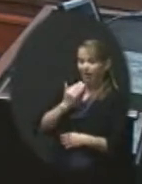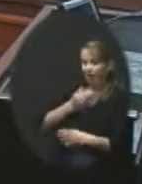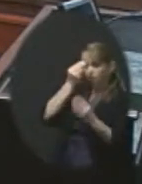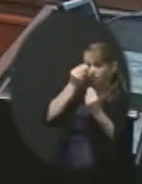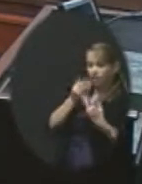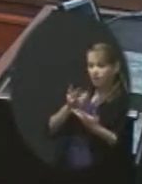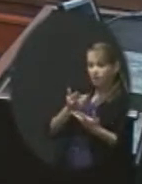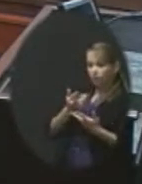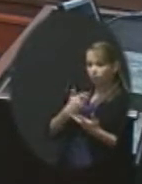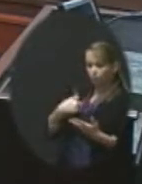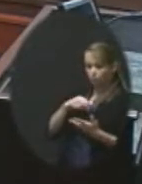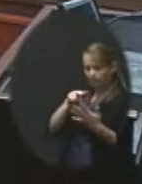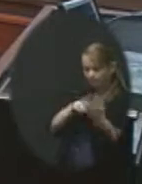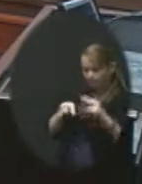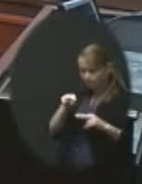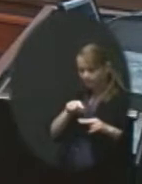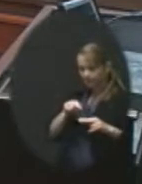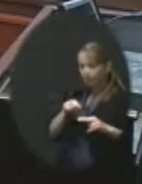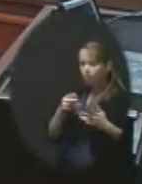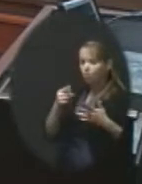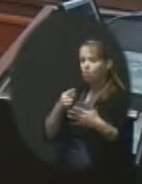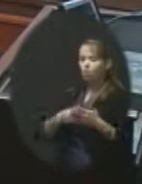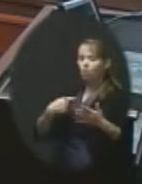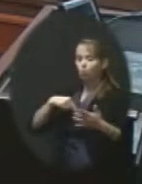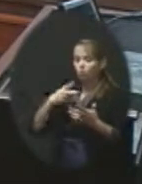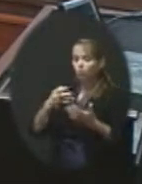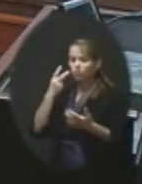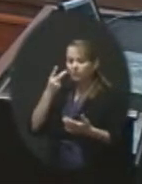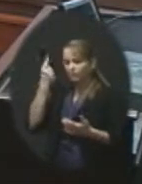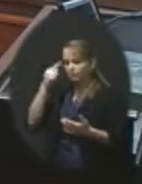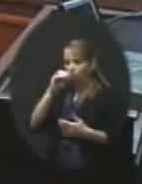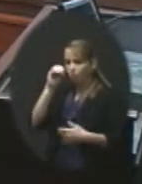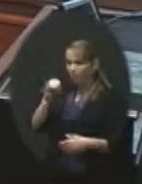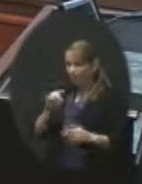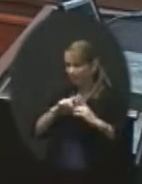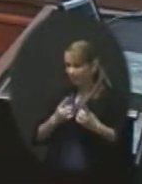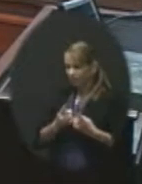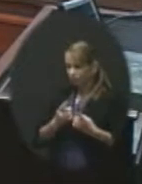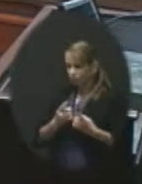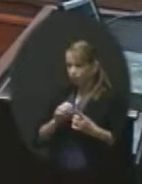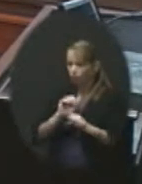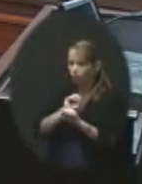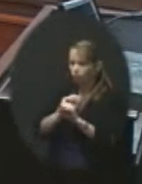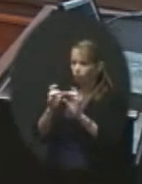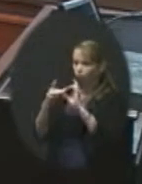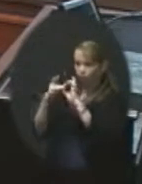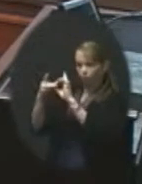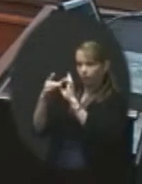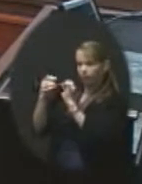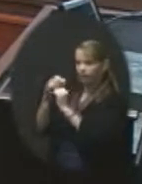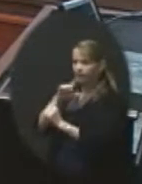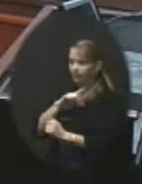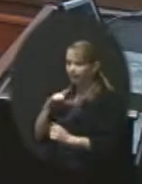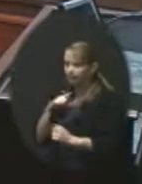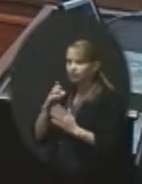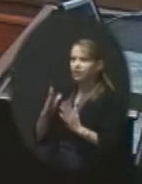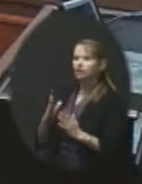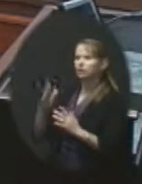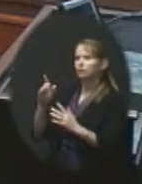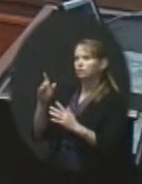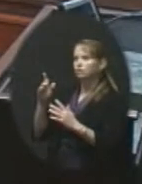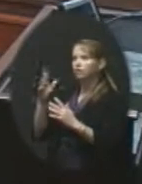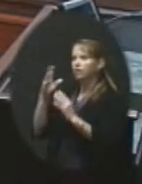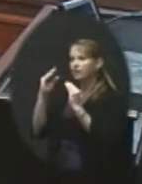how we want to see the Olathe School District and working with the legislators and